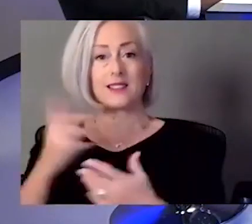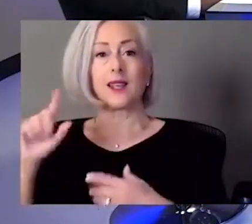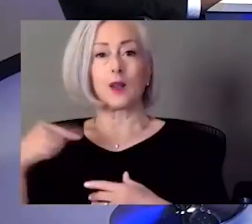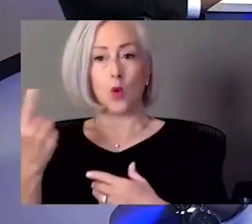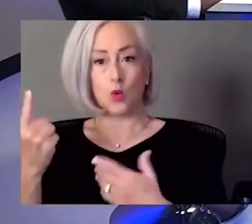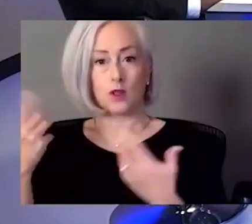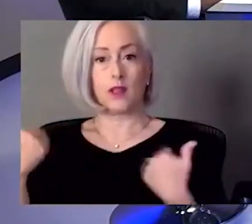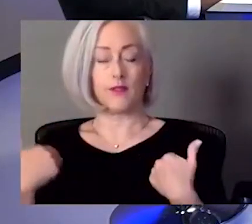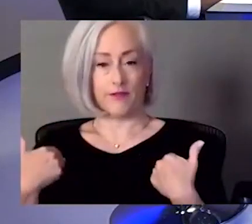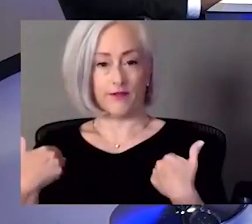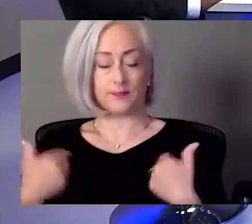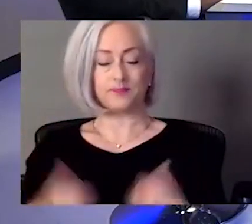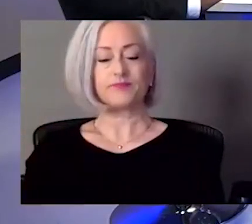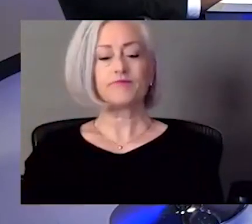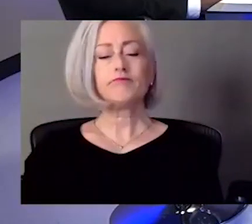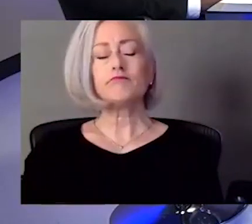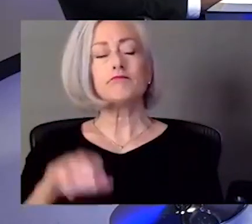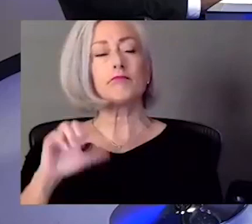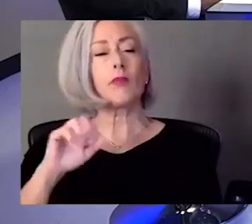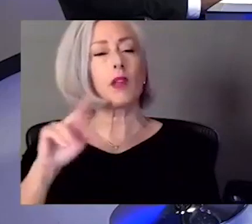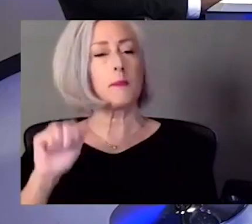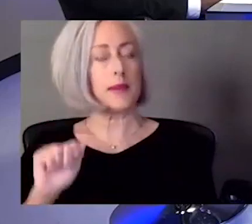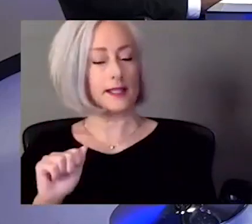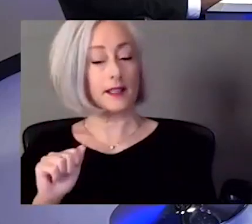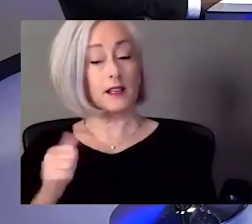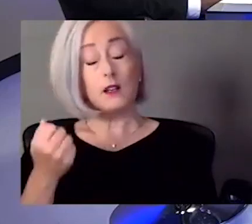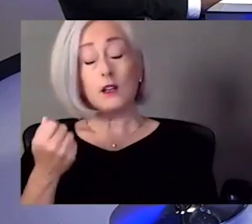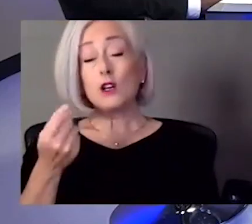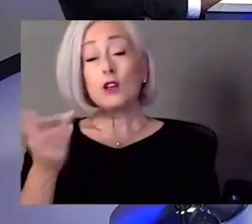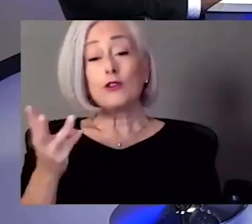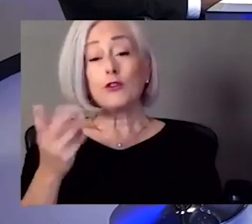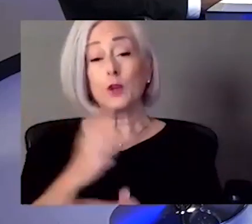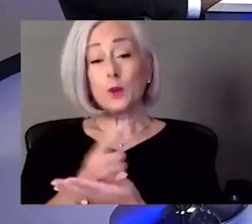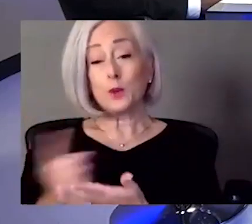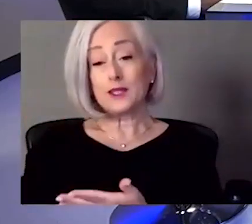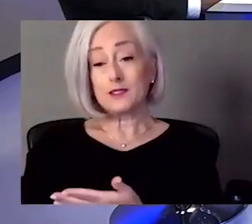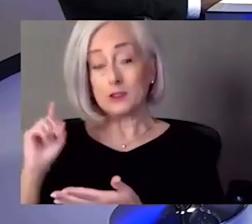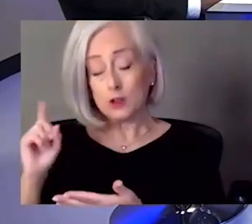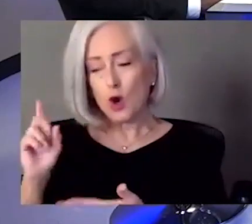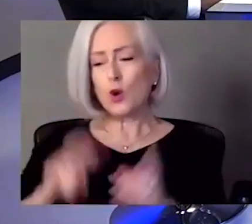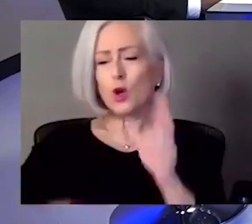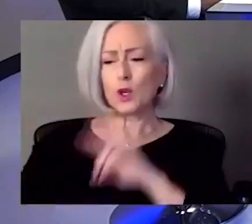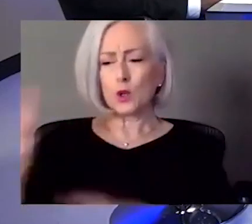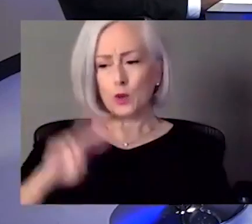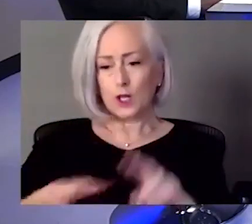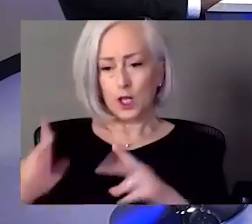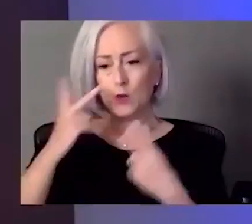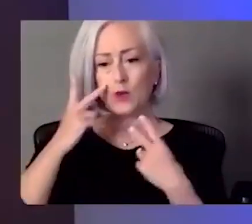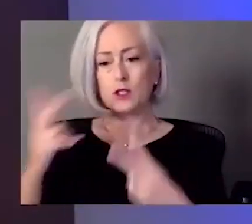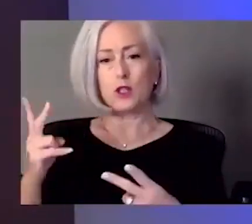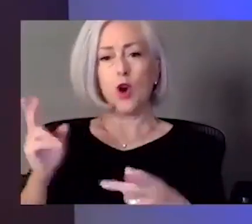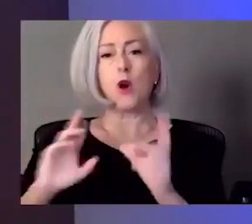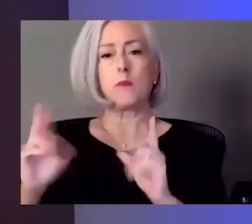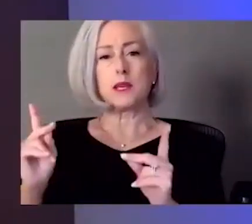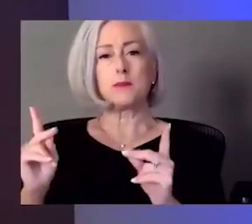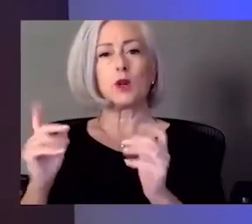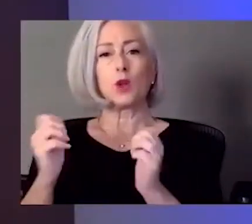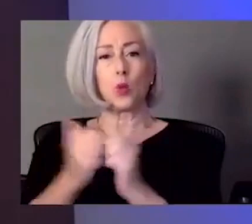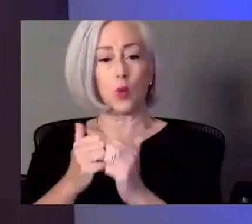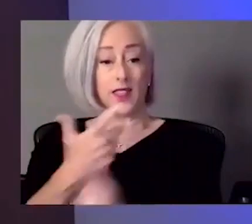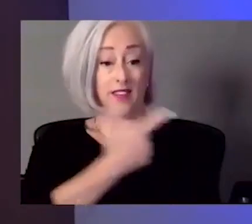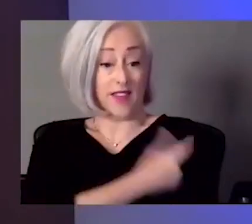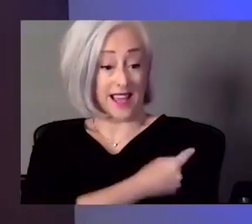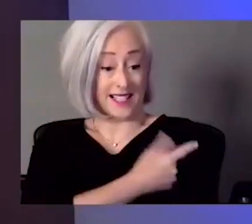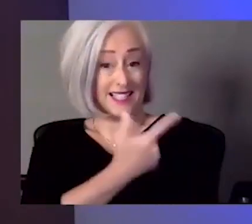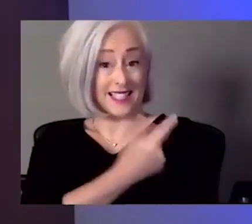of weeks ago when we were looking at this data, we were seeing that the folks that were vaccinated were coming in asymptomatic and typically not